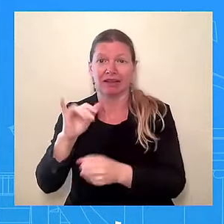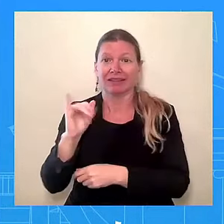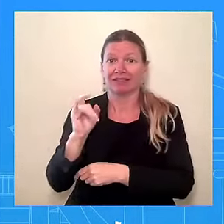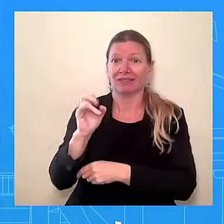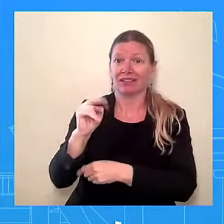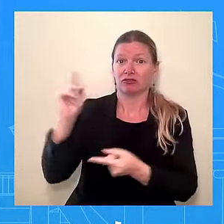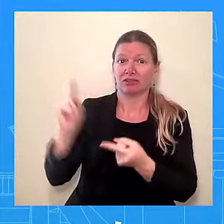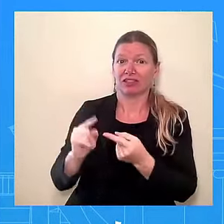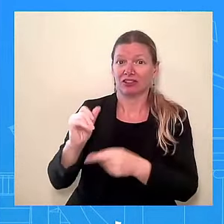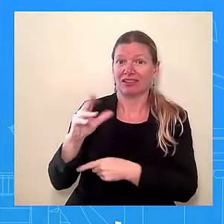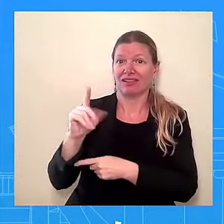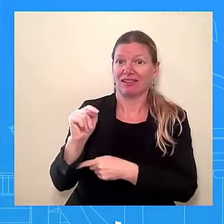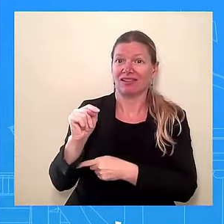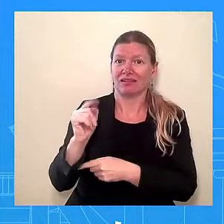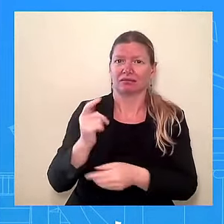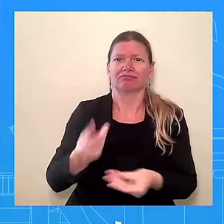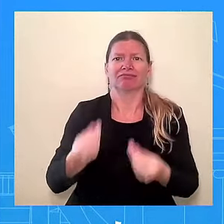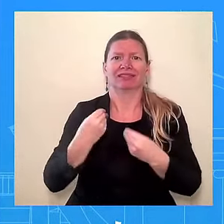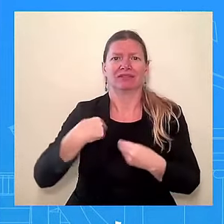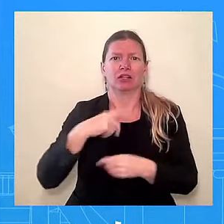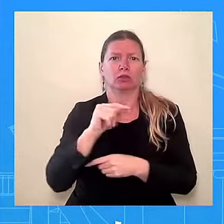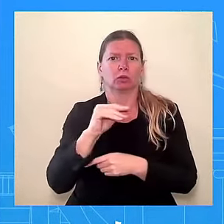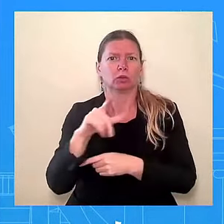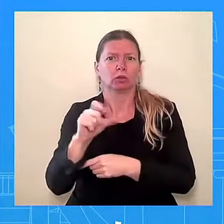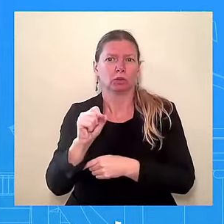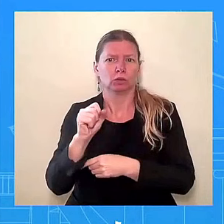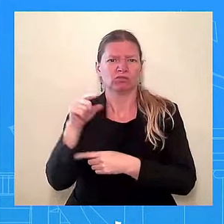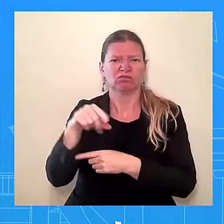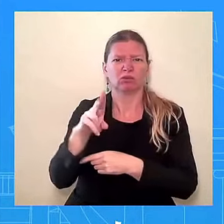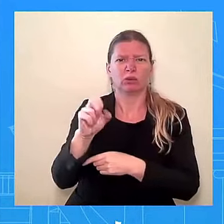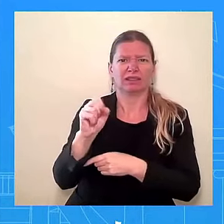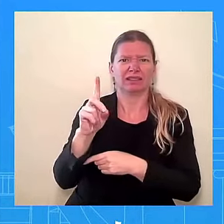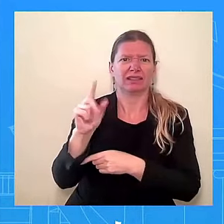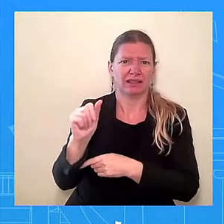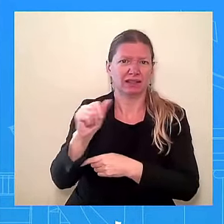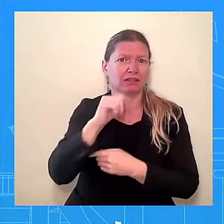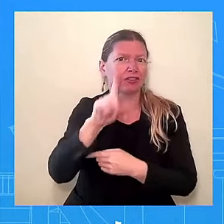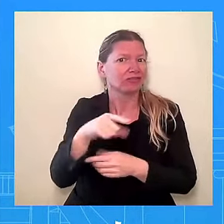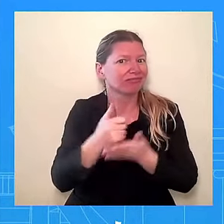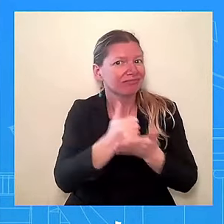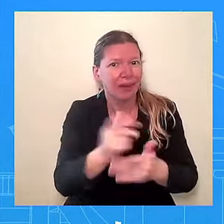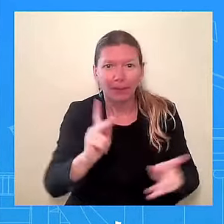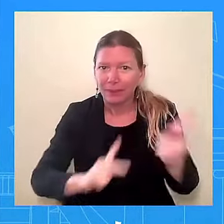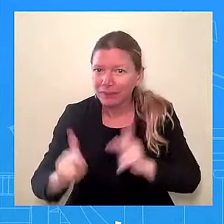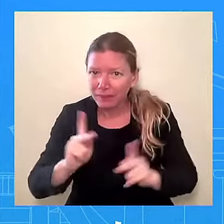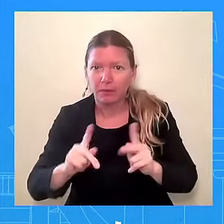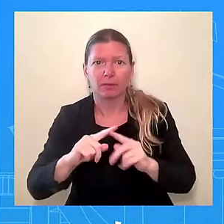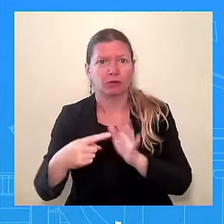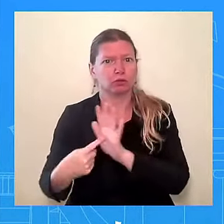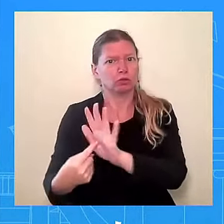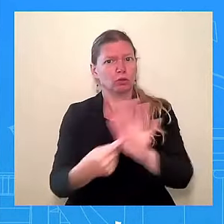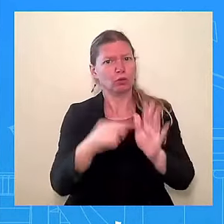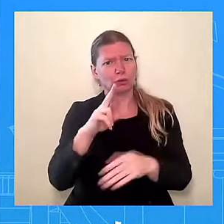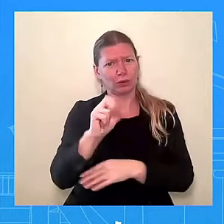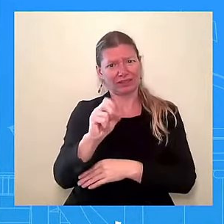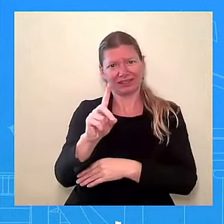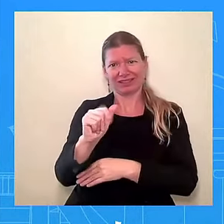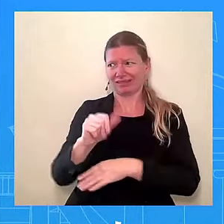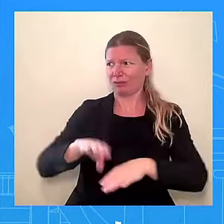to them. A lot of these changes have been informed by our work implementing another section of the Inflation Reduction Act, Section